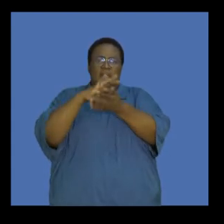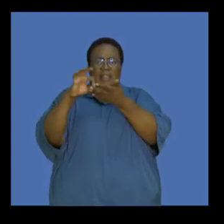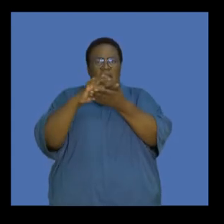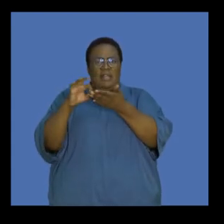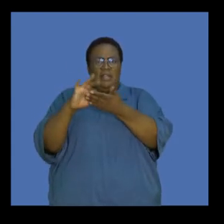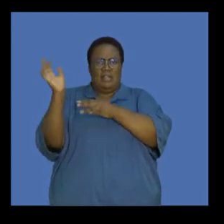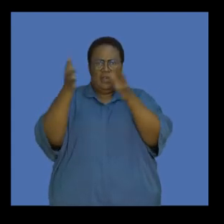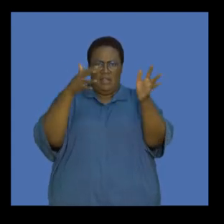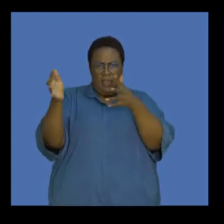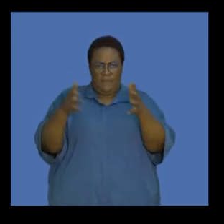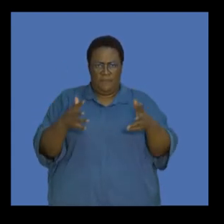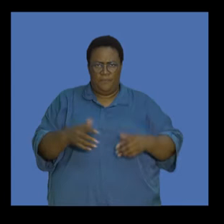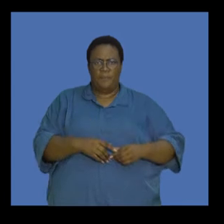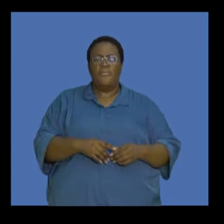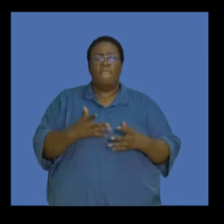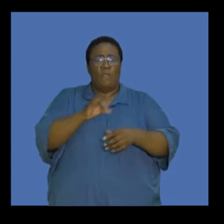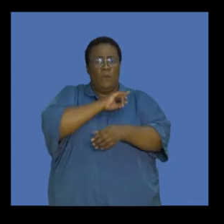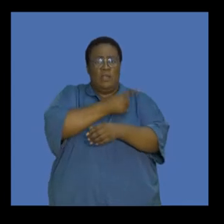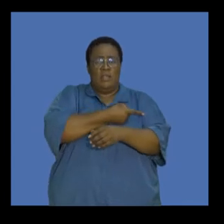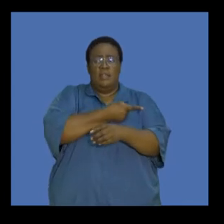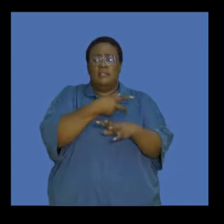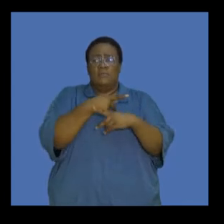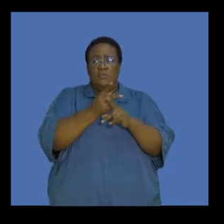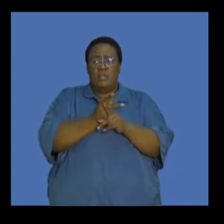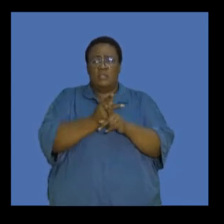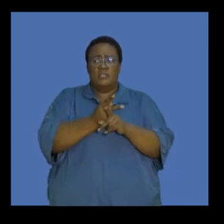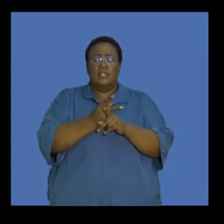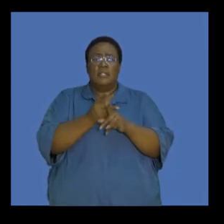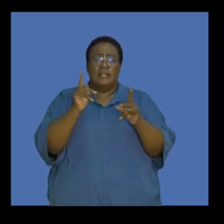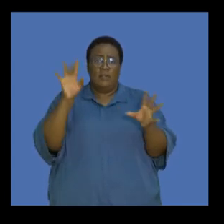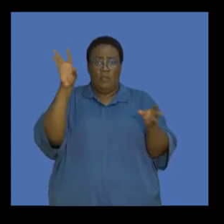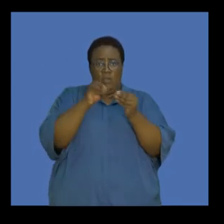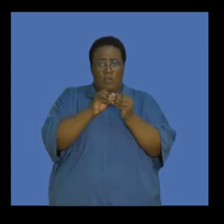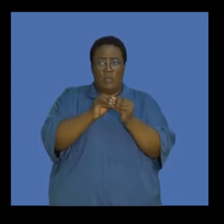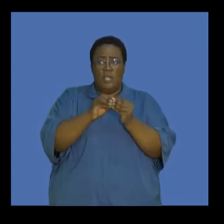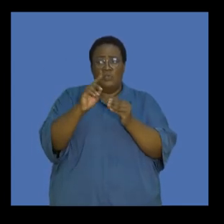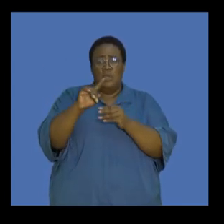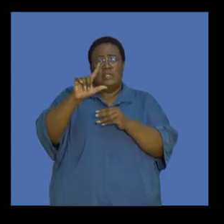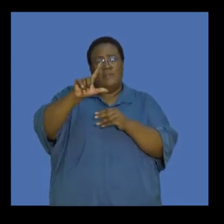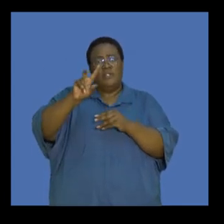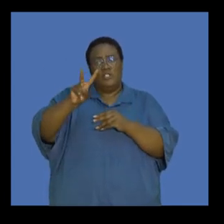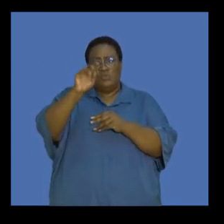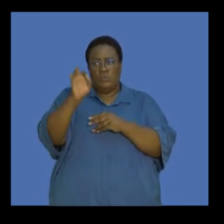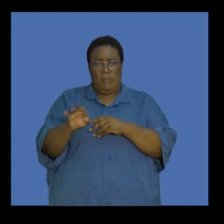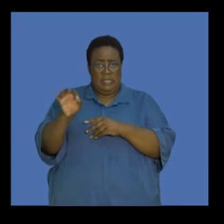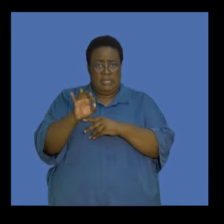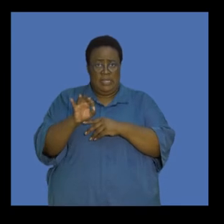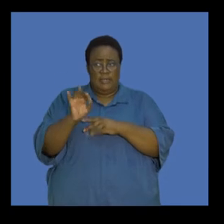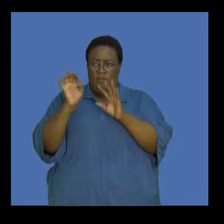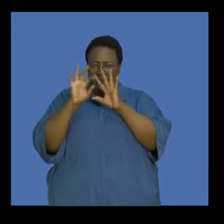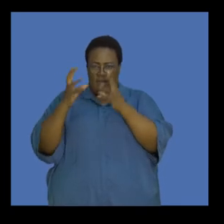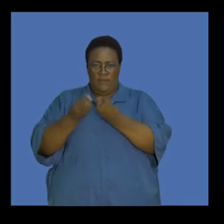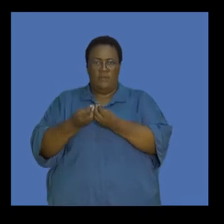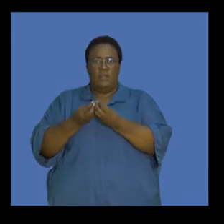12% that contributes to these gases. So the energy production of all accounts for 72% of all emissions.